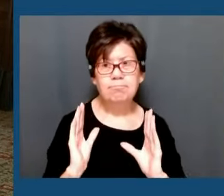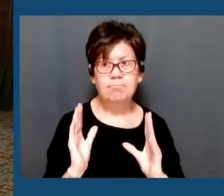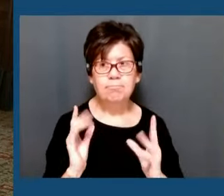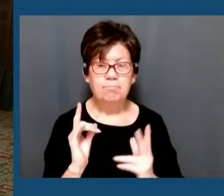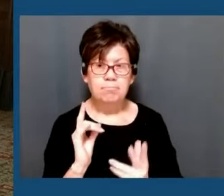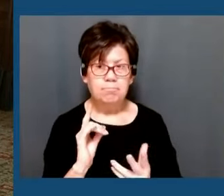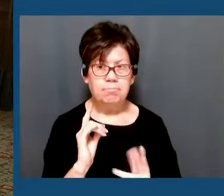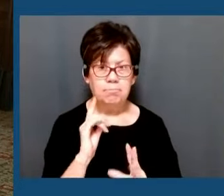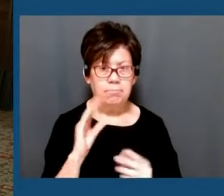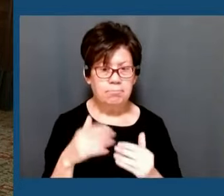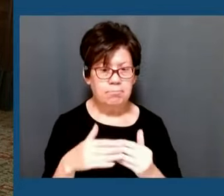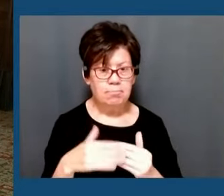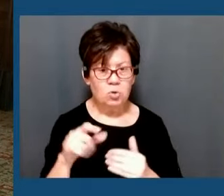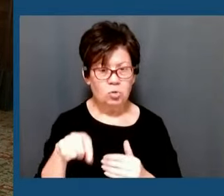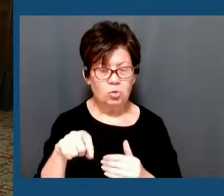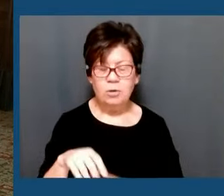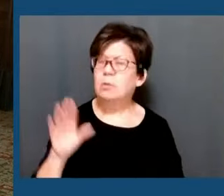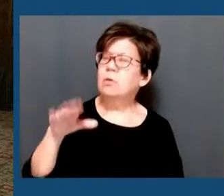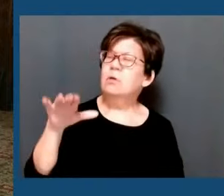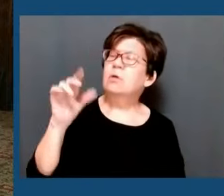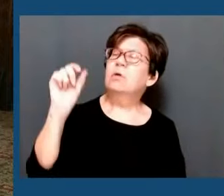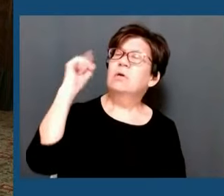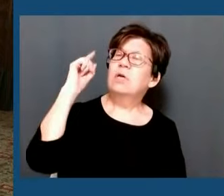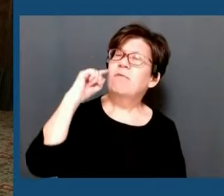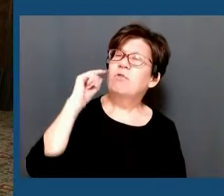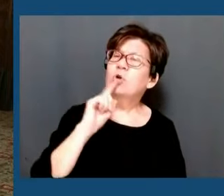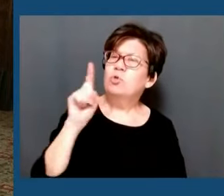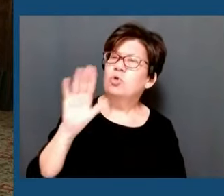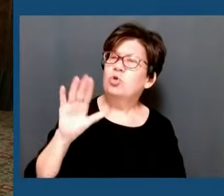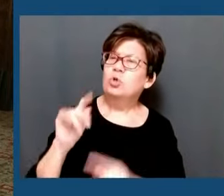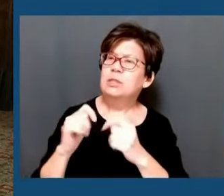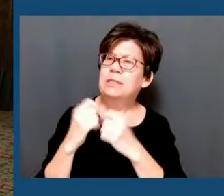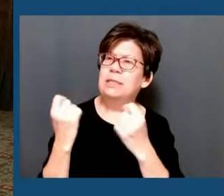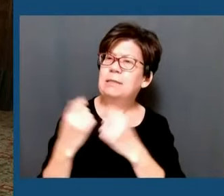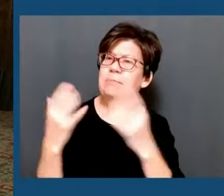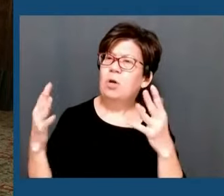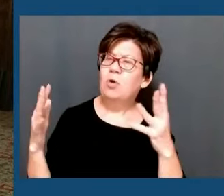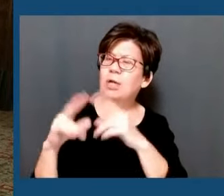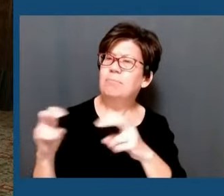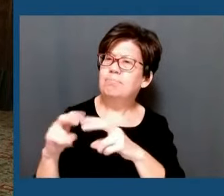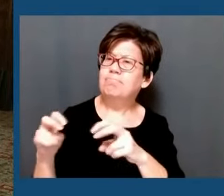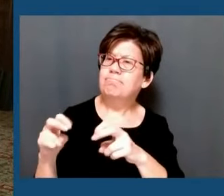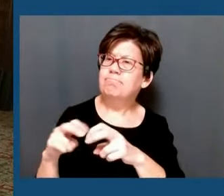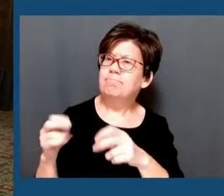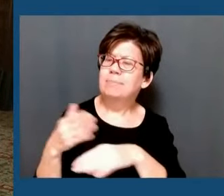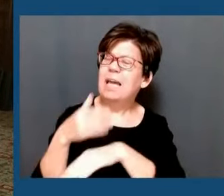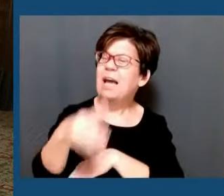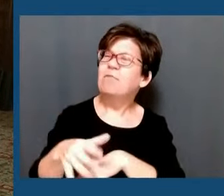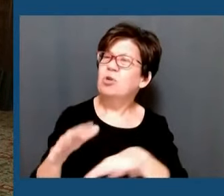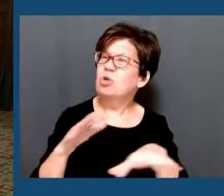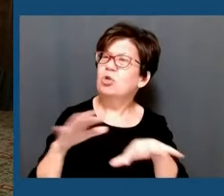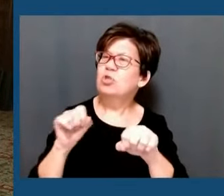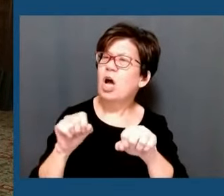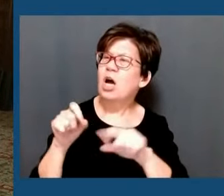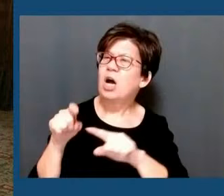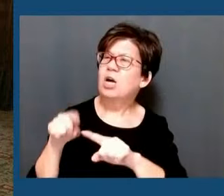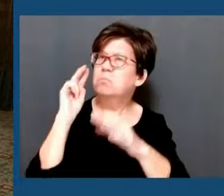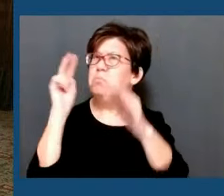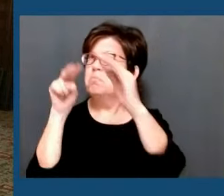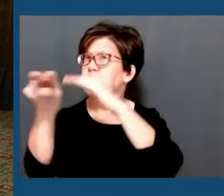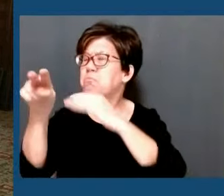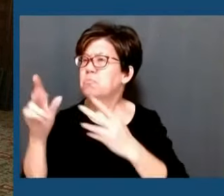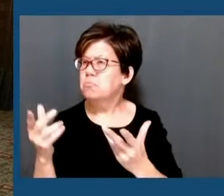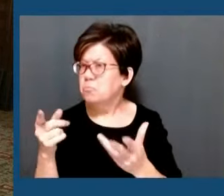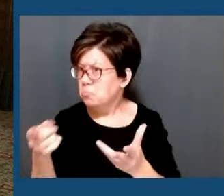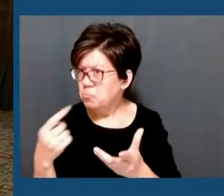Governor, I assume your team has analyzed the aftershock forecast. What do they show? What should we anticipate?